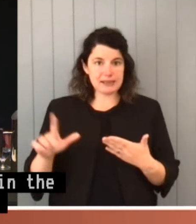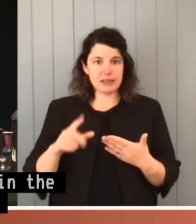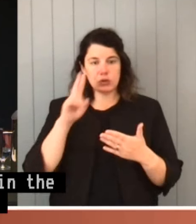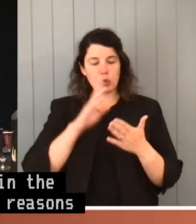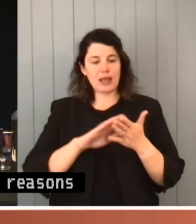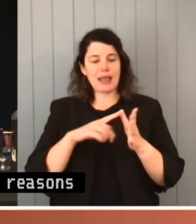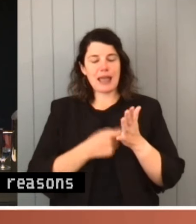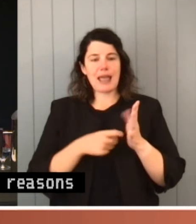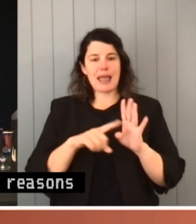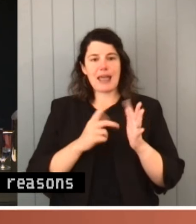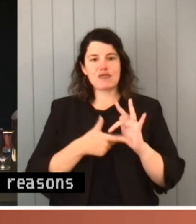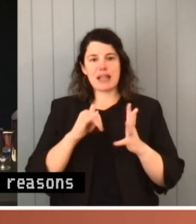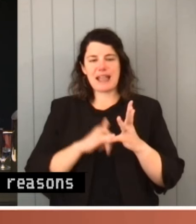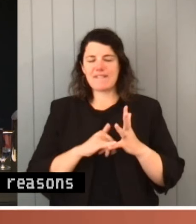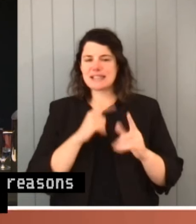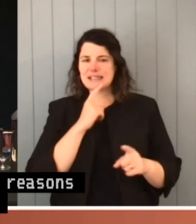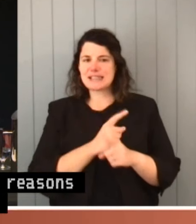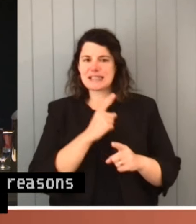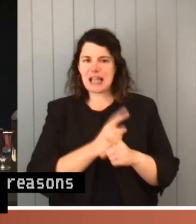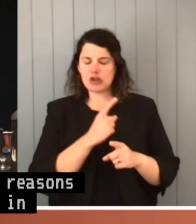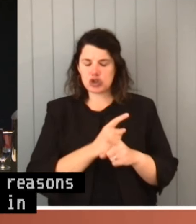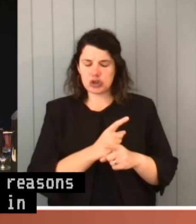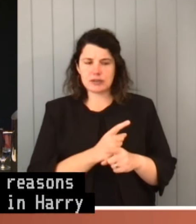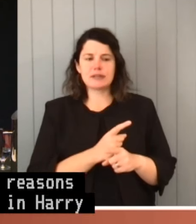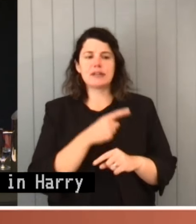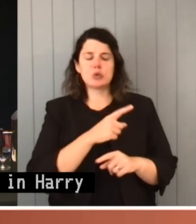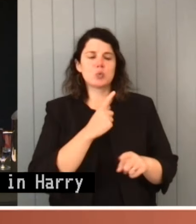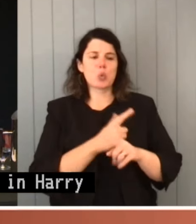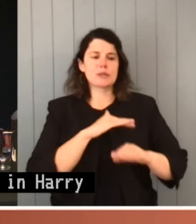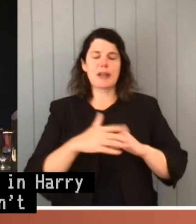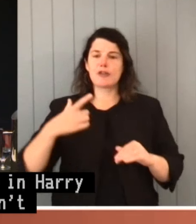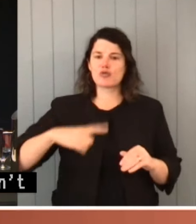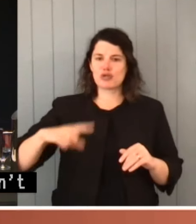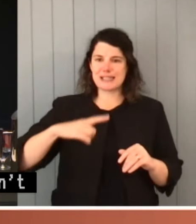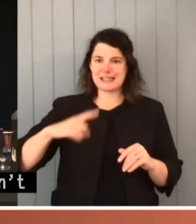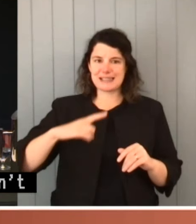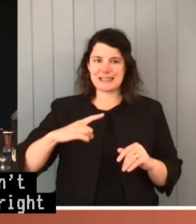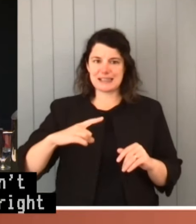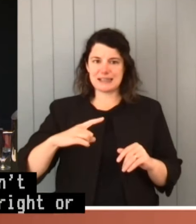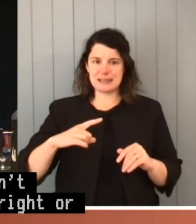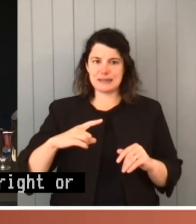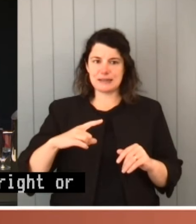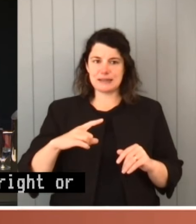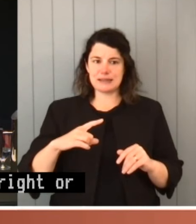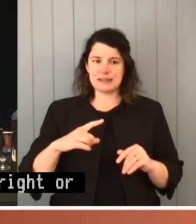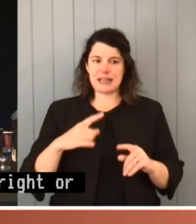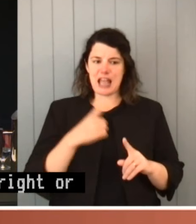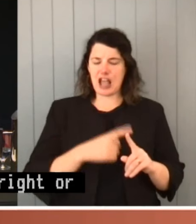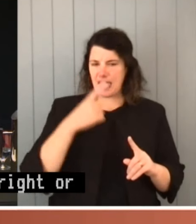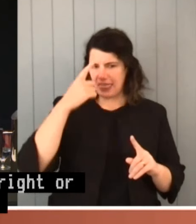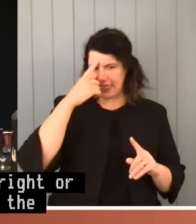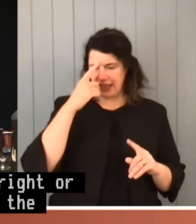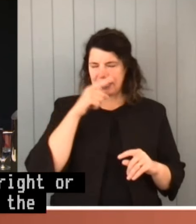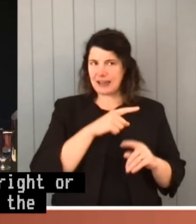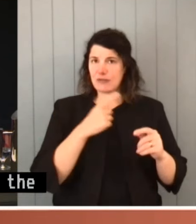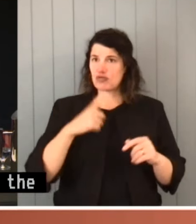Comba I couldn't remember whether this is right or not he seemed to refer to the reasons and I think in Comba the reasons may have been